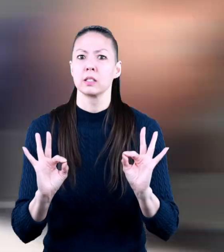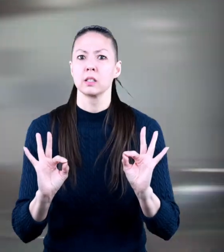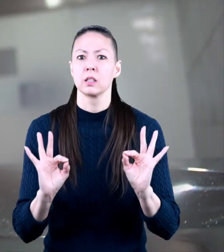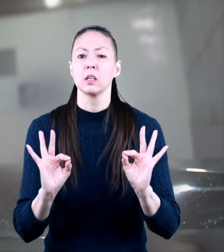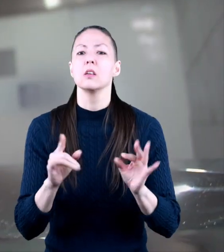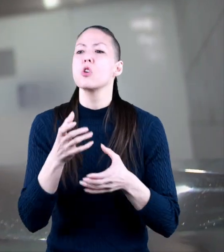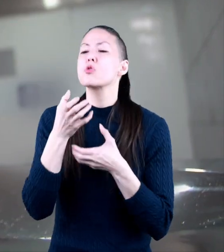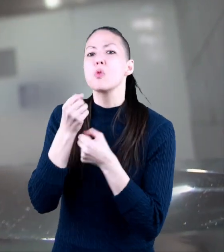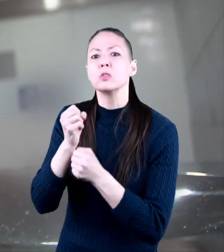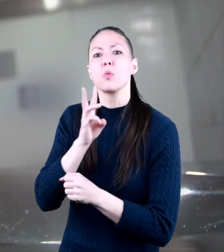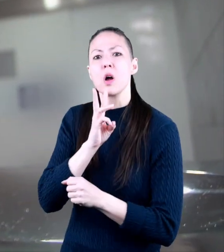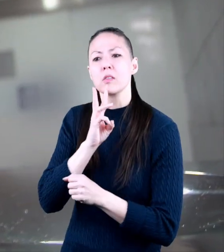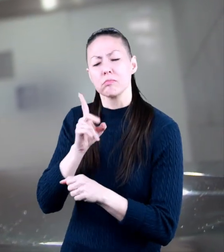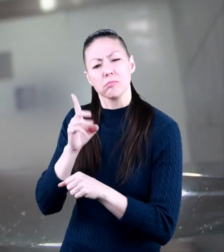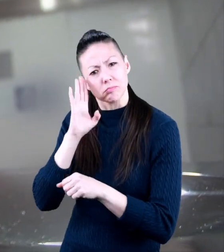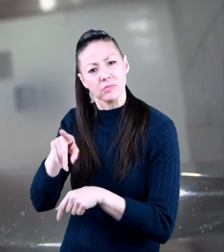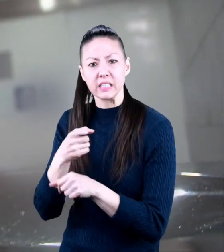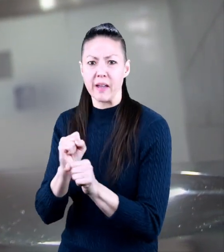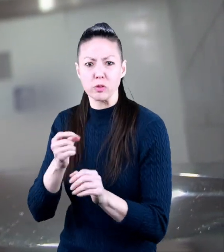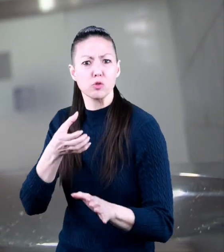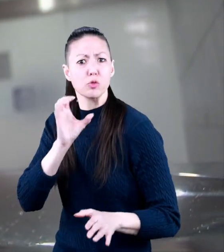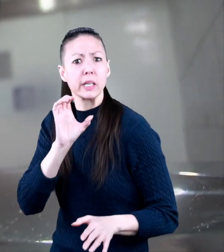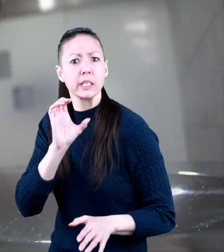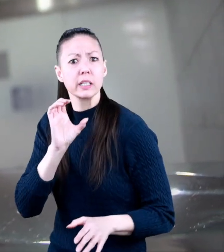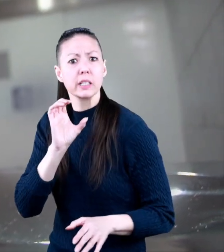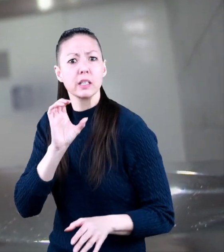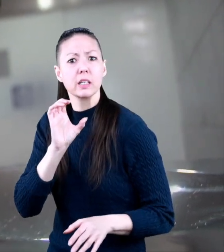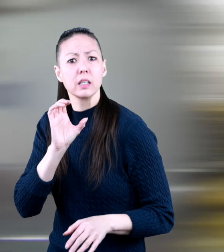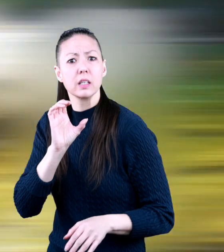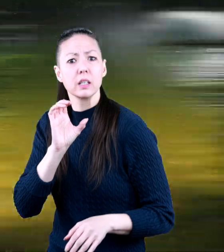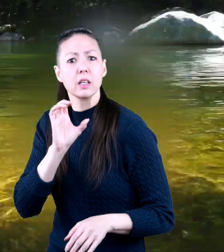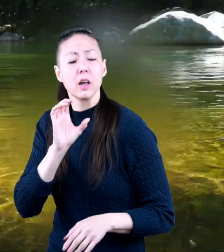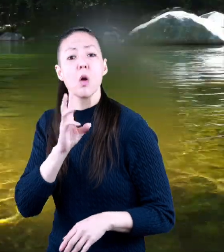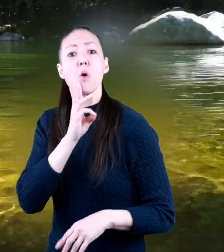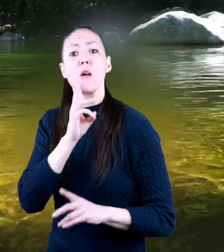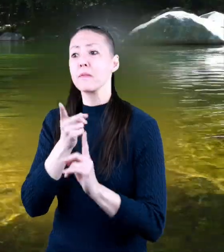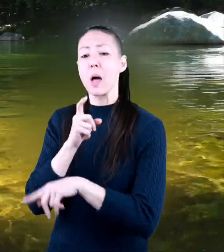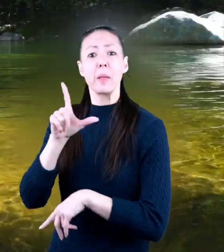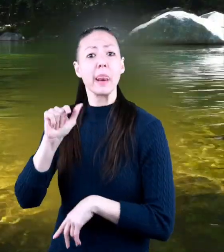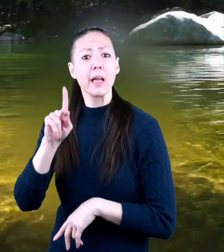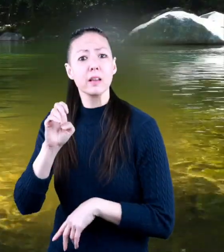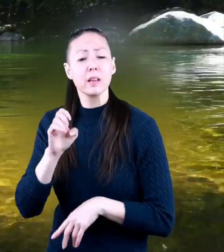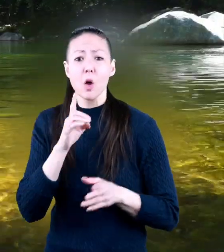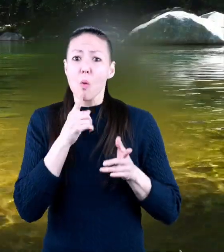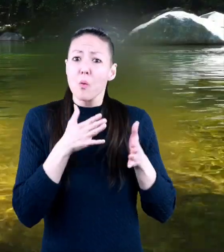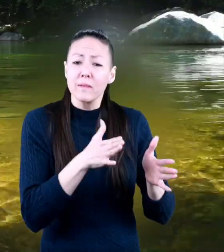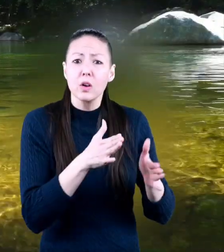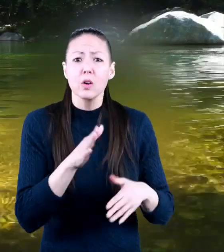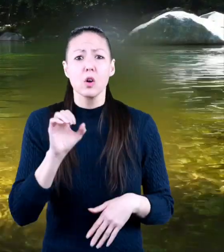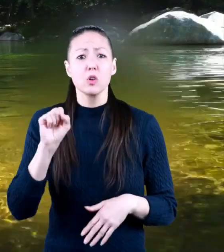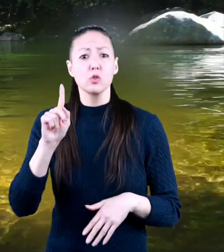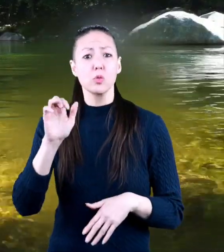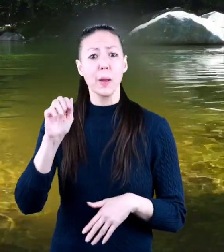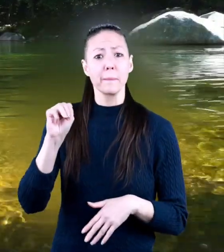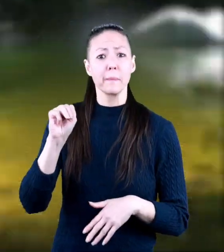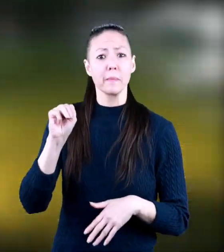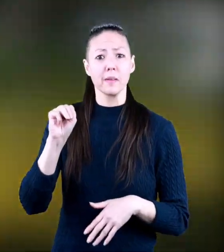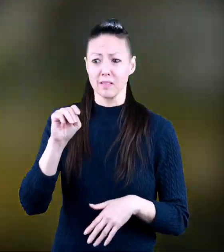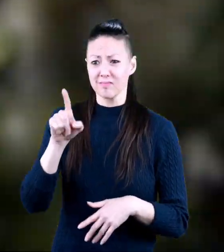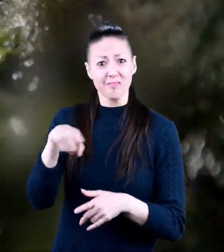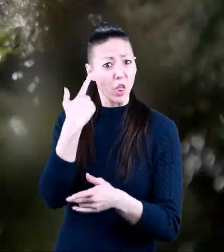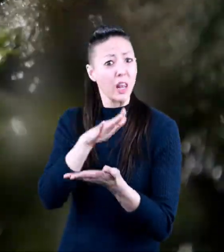you can trust that this water is safe to use what about water from a lake river or stream